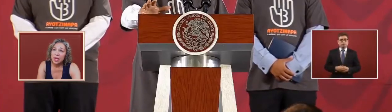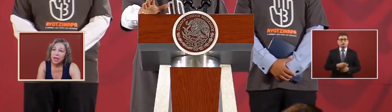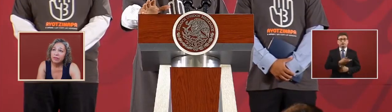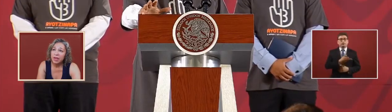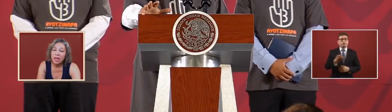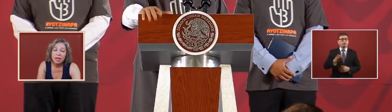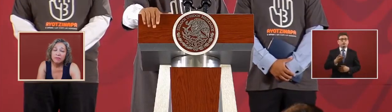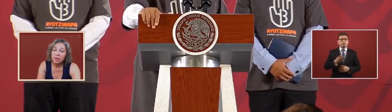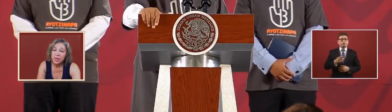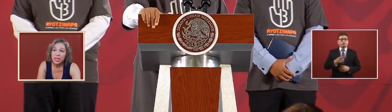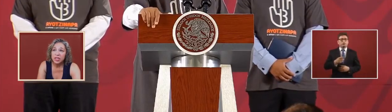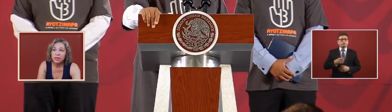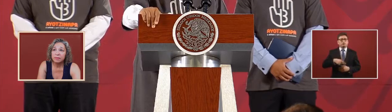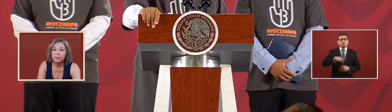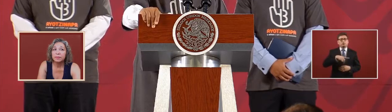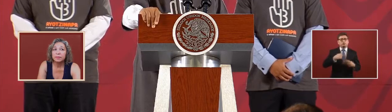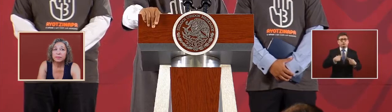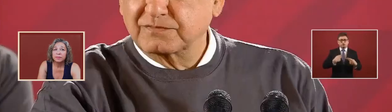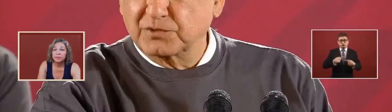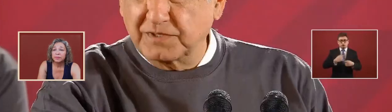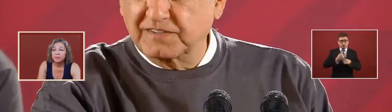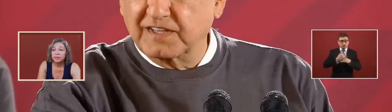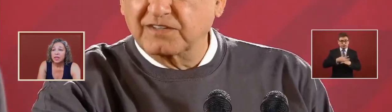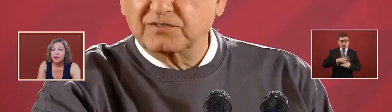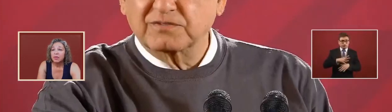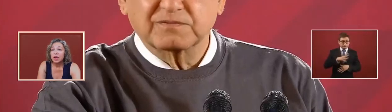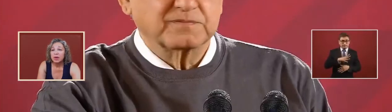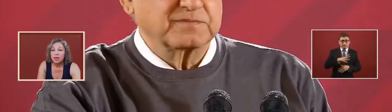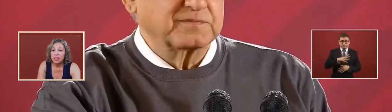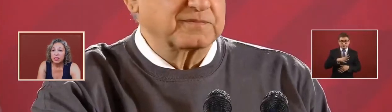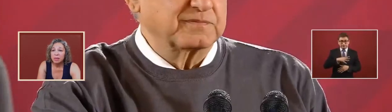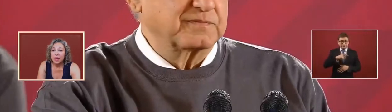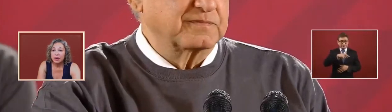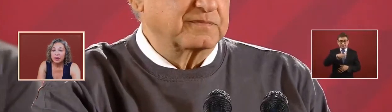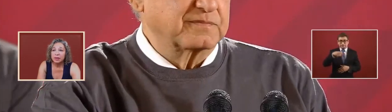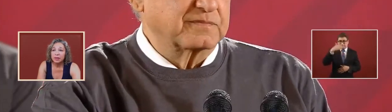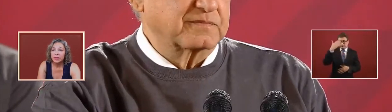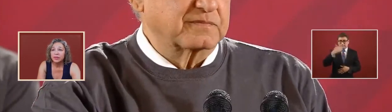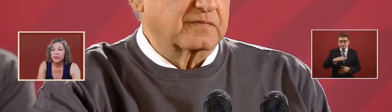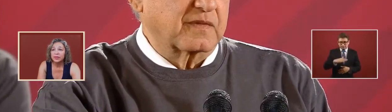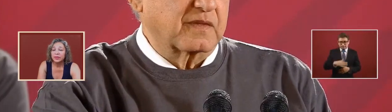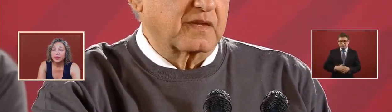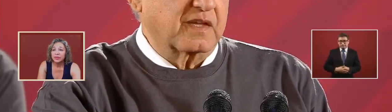that have any information regarding this matter